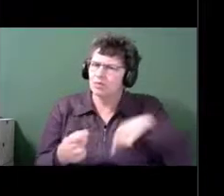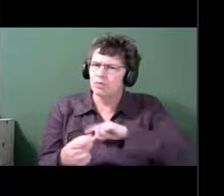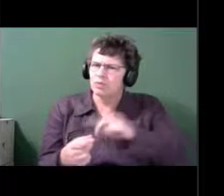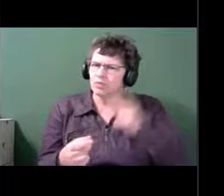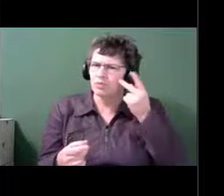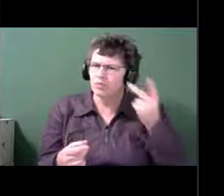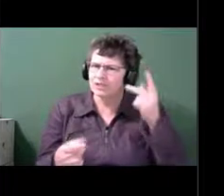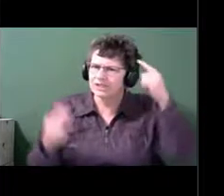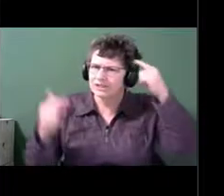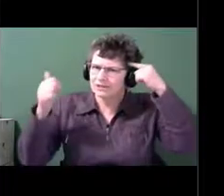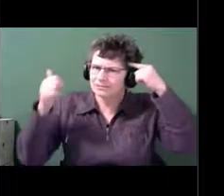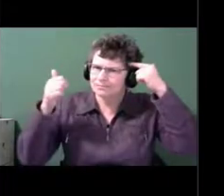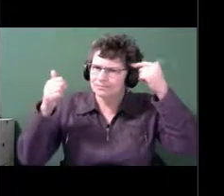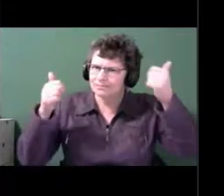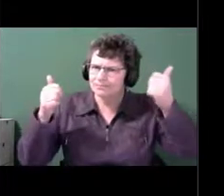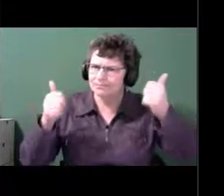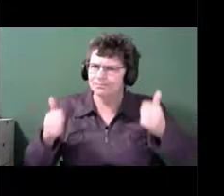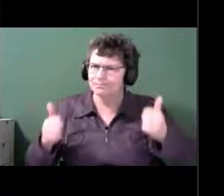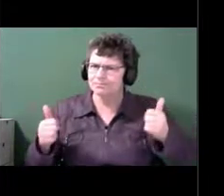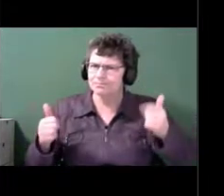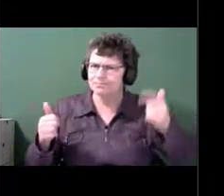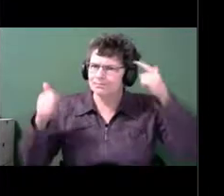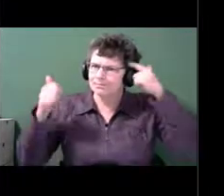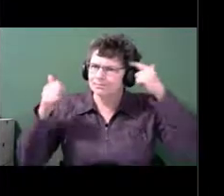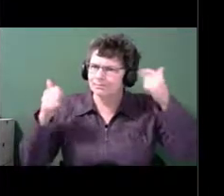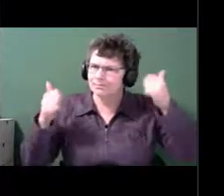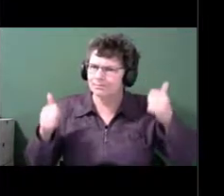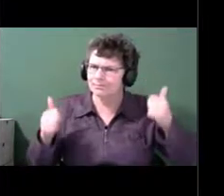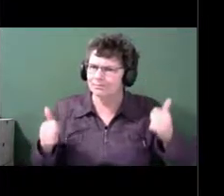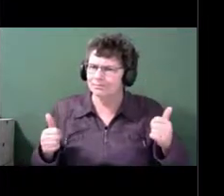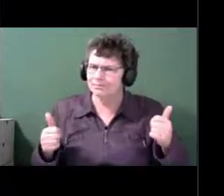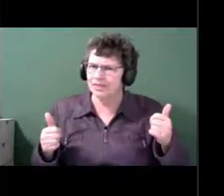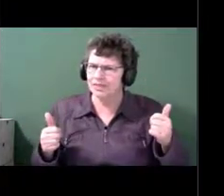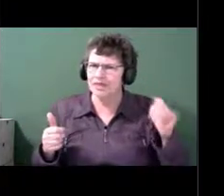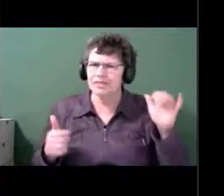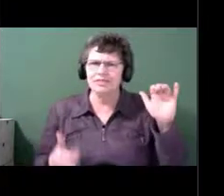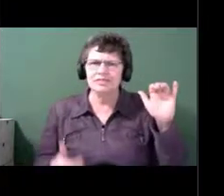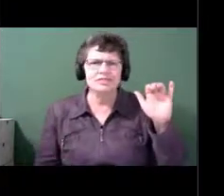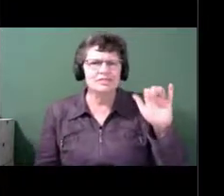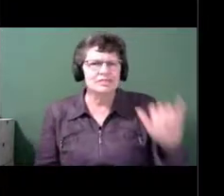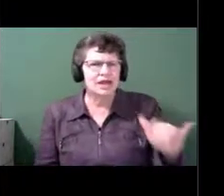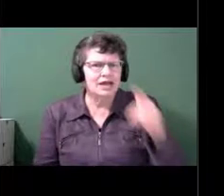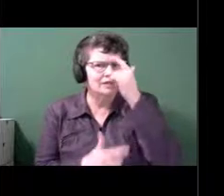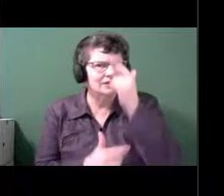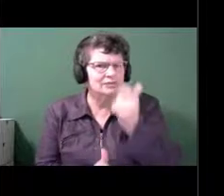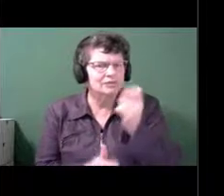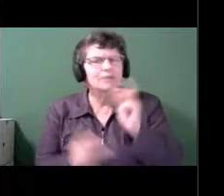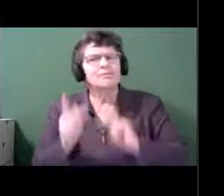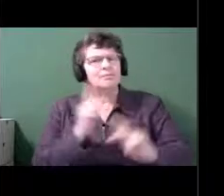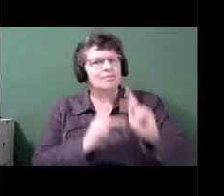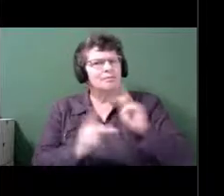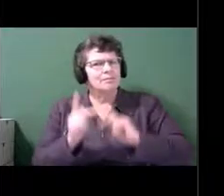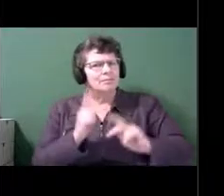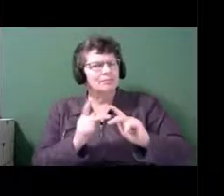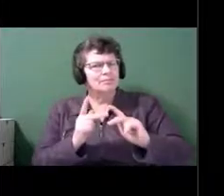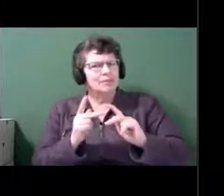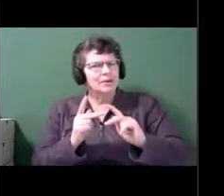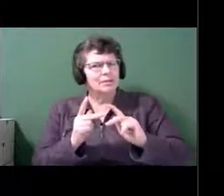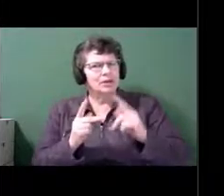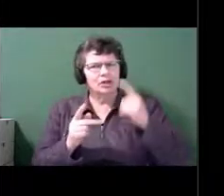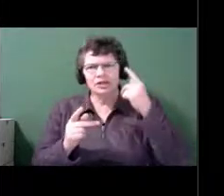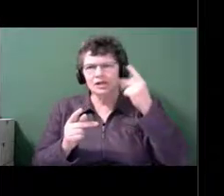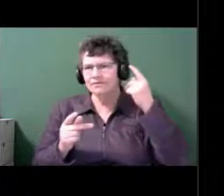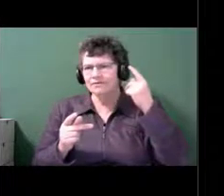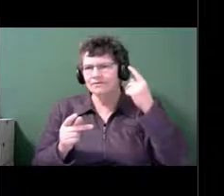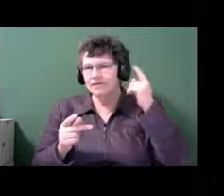cognitive loss. And the hearing loss that you have now will predict your likelihood of having a cognitive